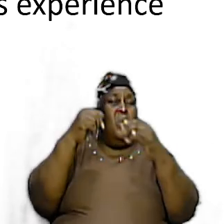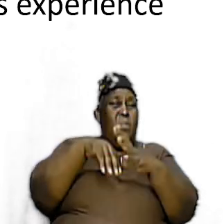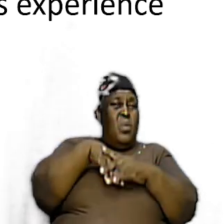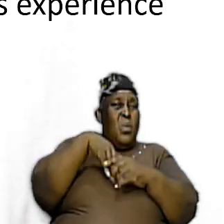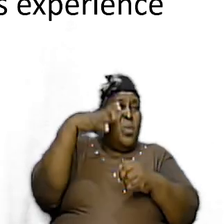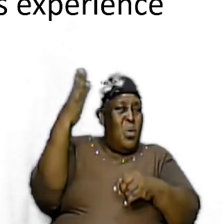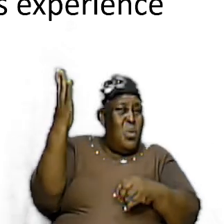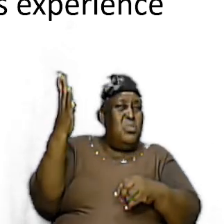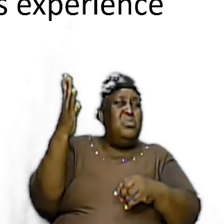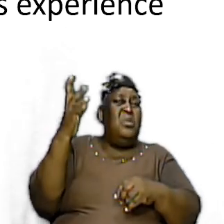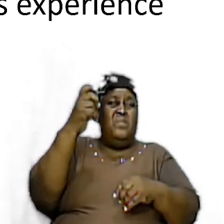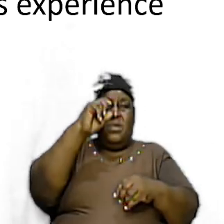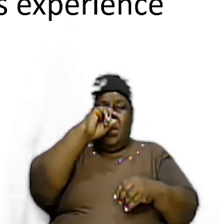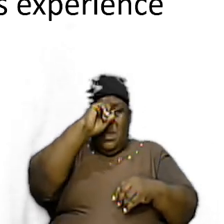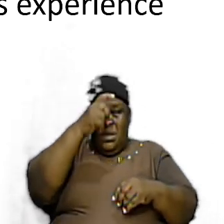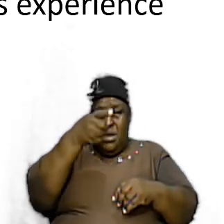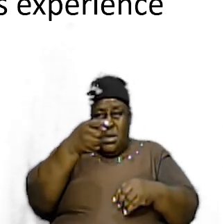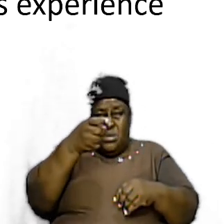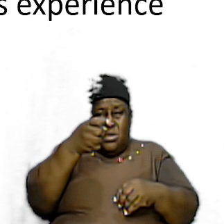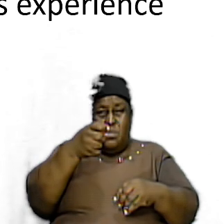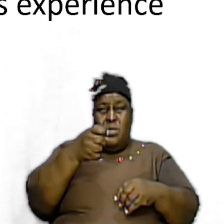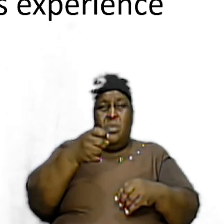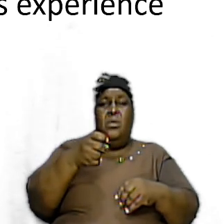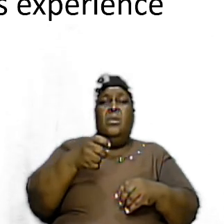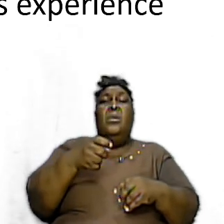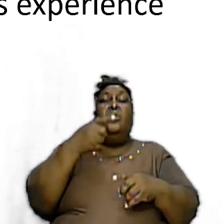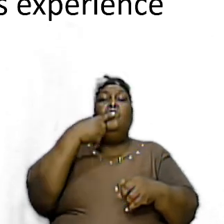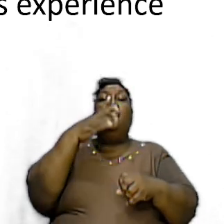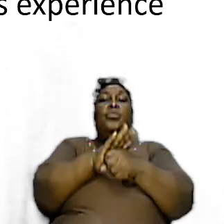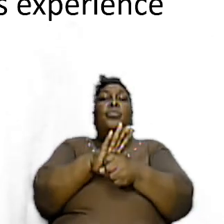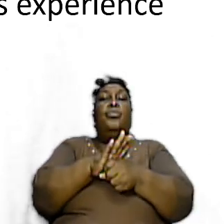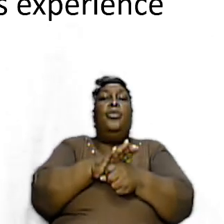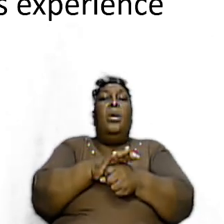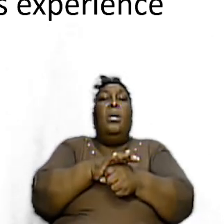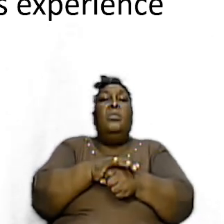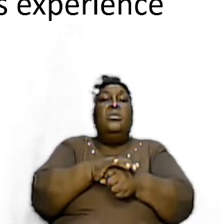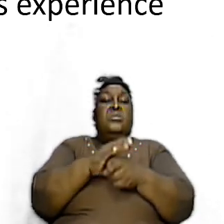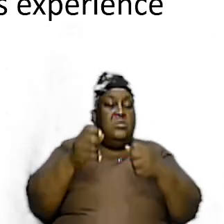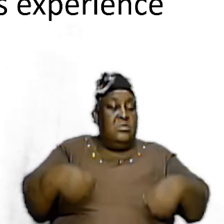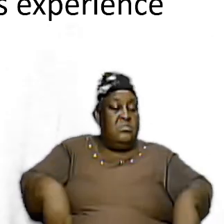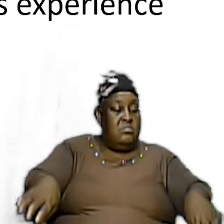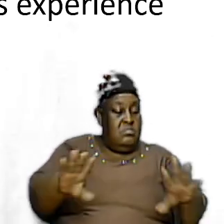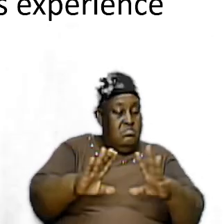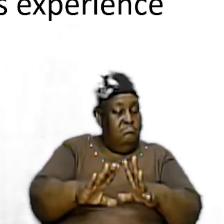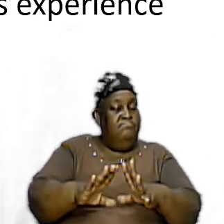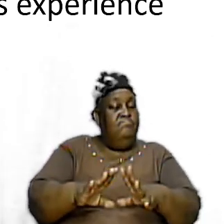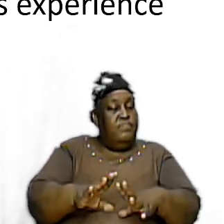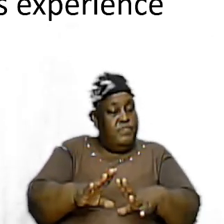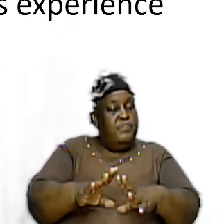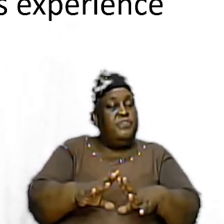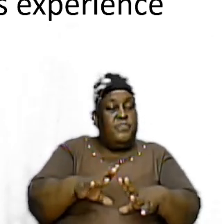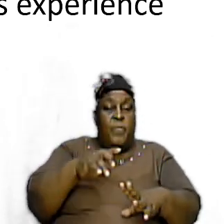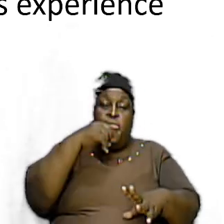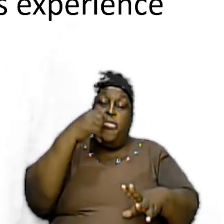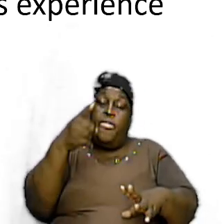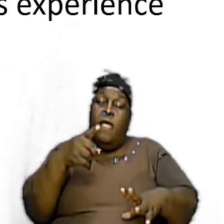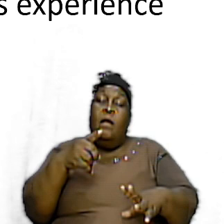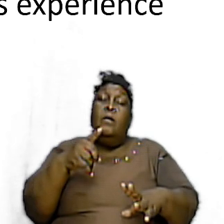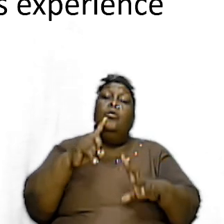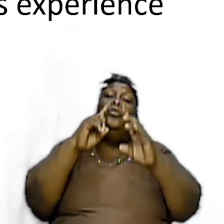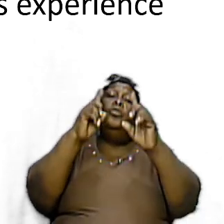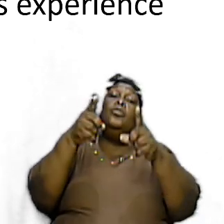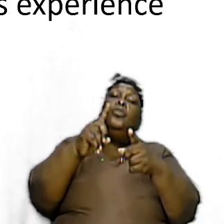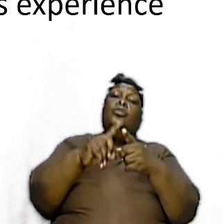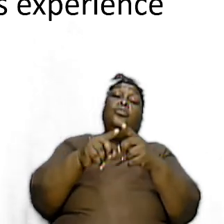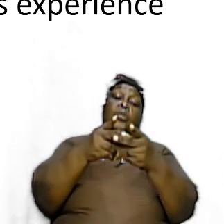of Egypt they were promised the promised land yes they were told that they were going to